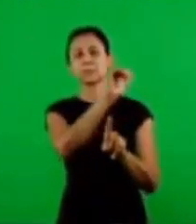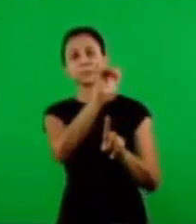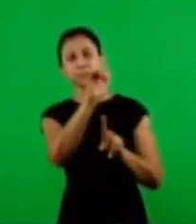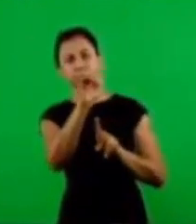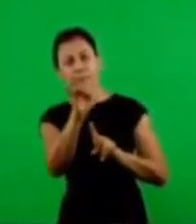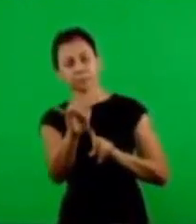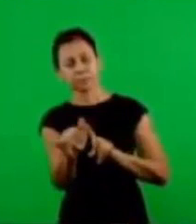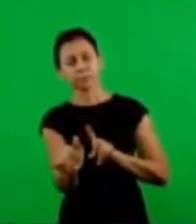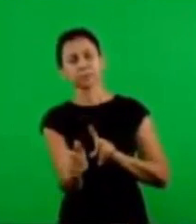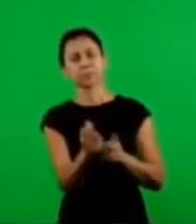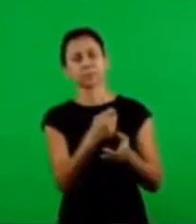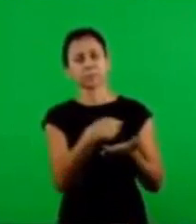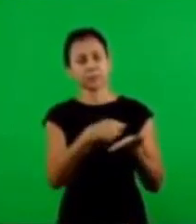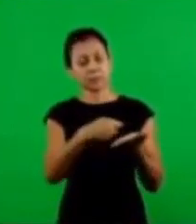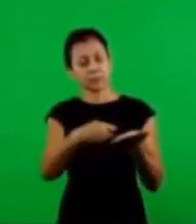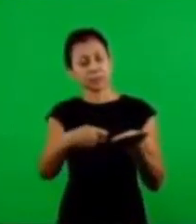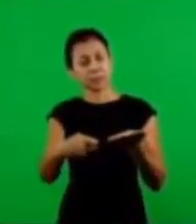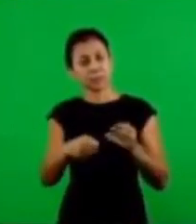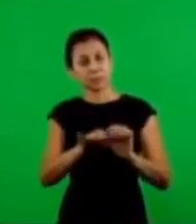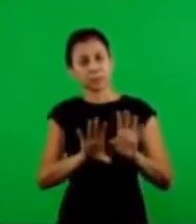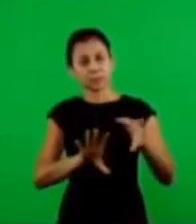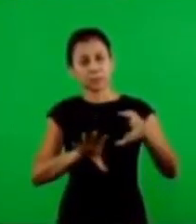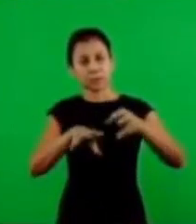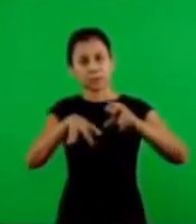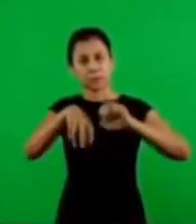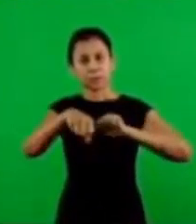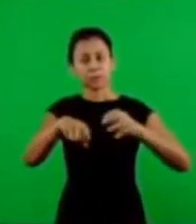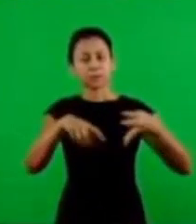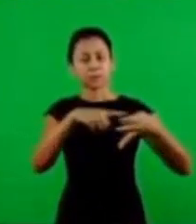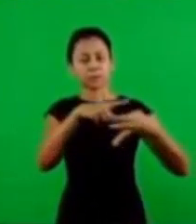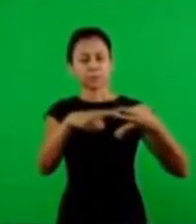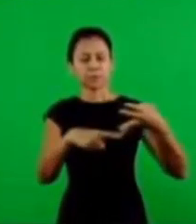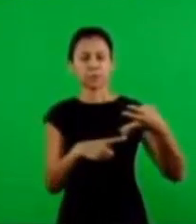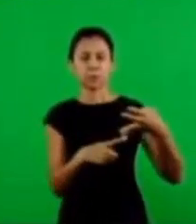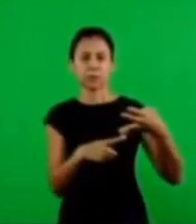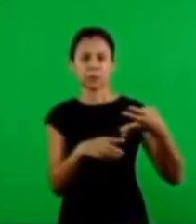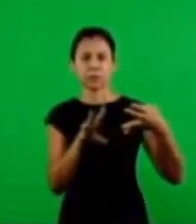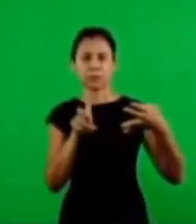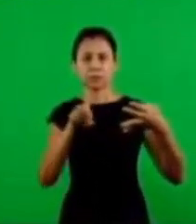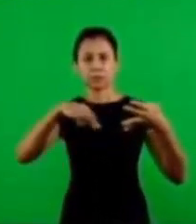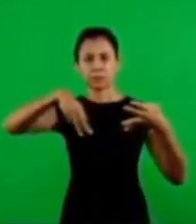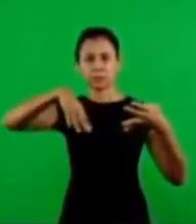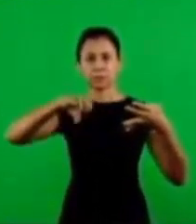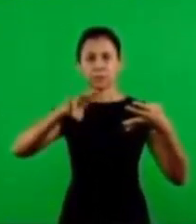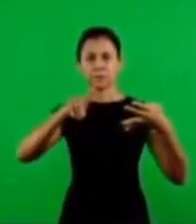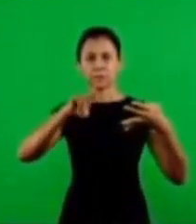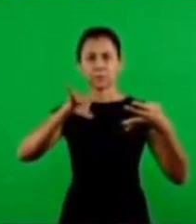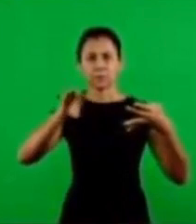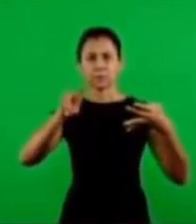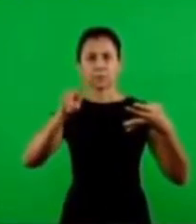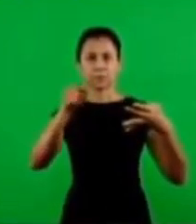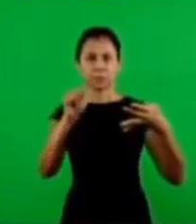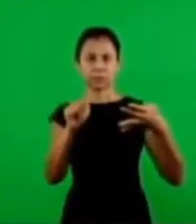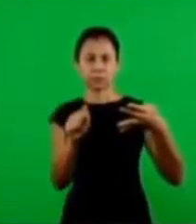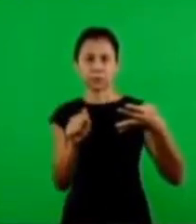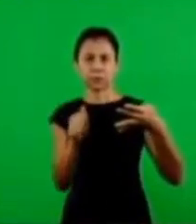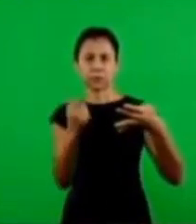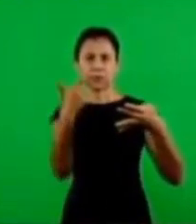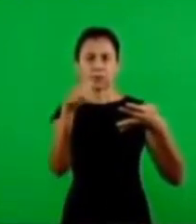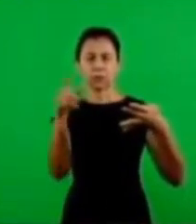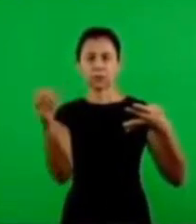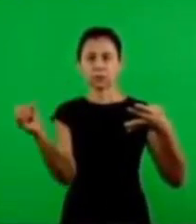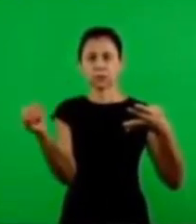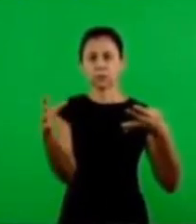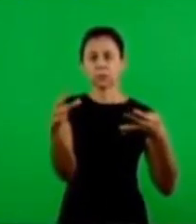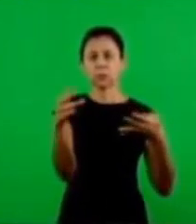worth. So, now, the scripture that Jesus speaks of is on the fourth dimension, the fourth measure. And